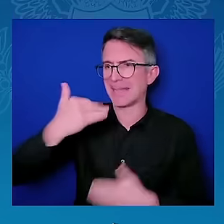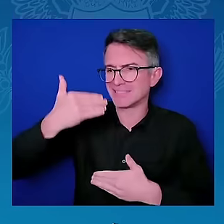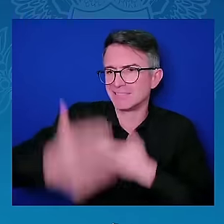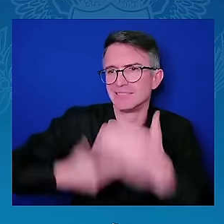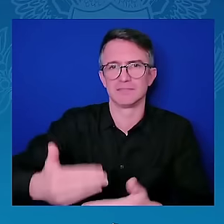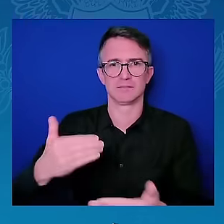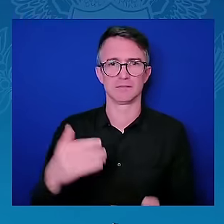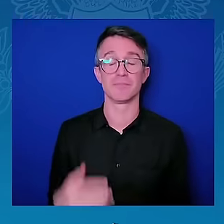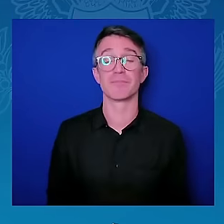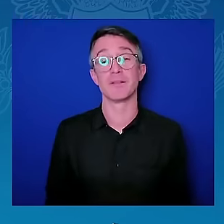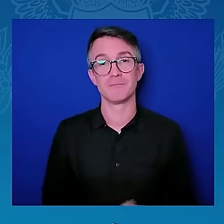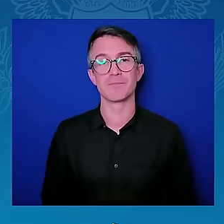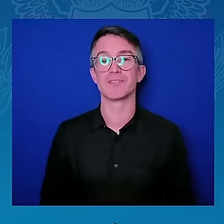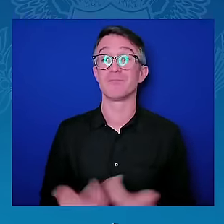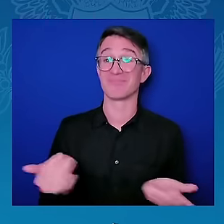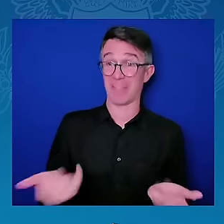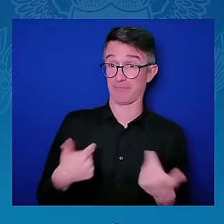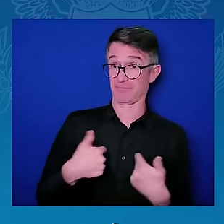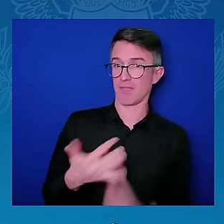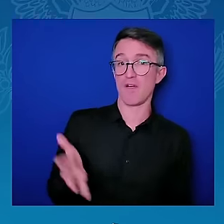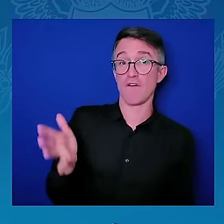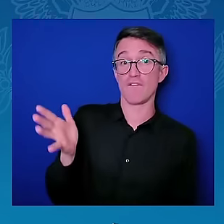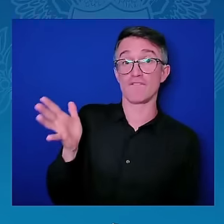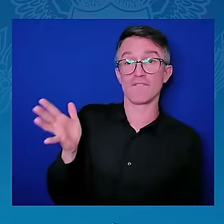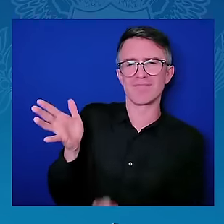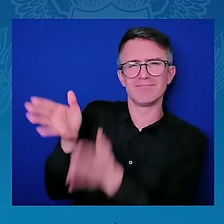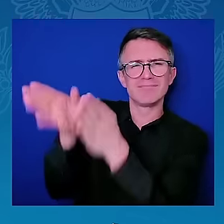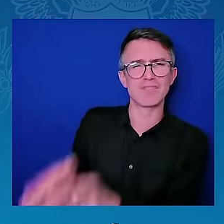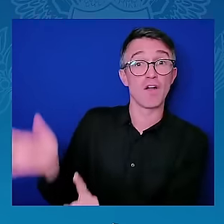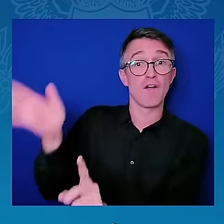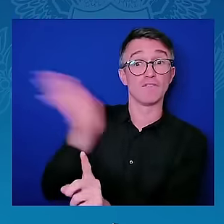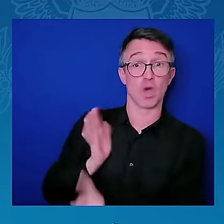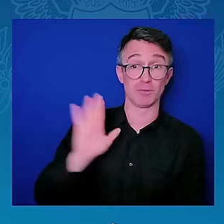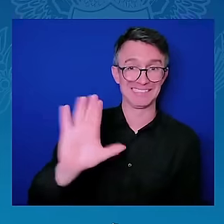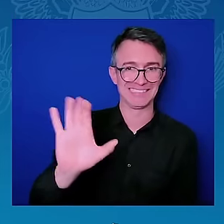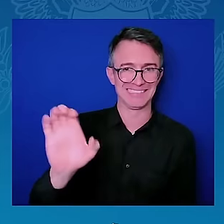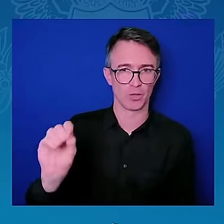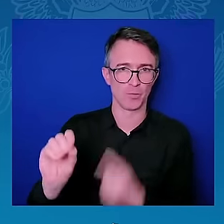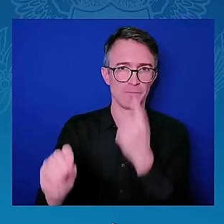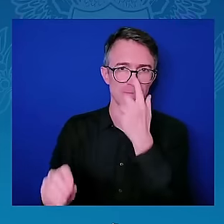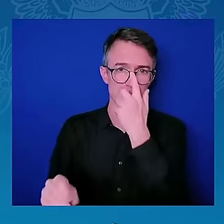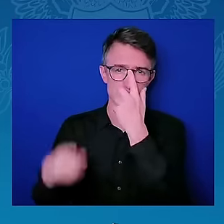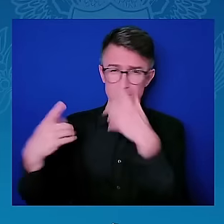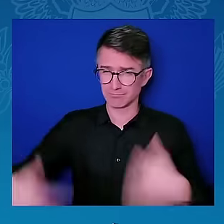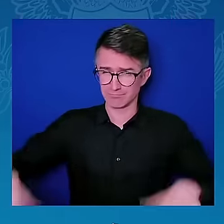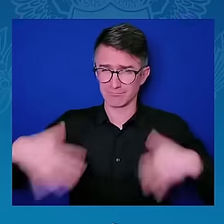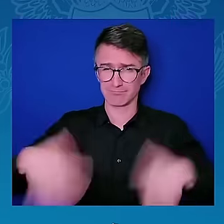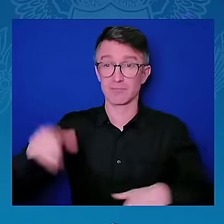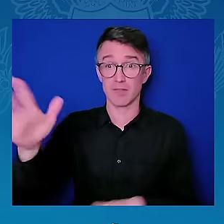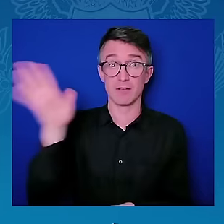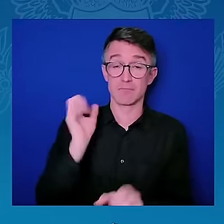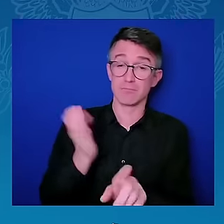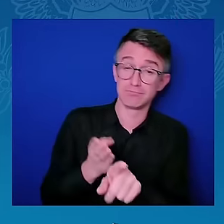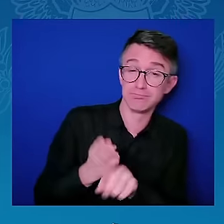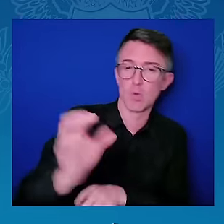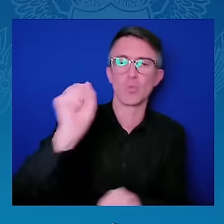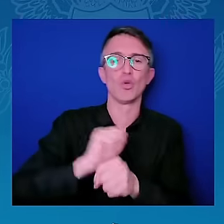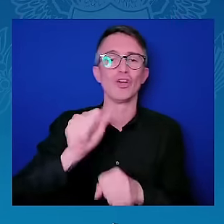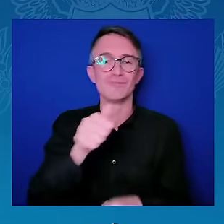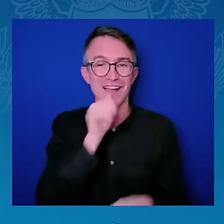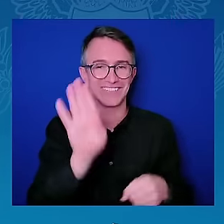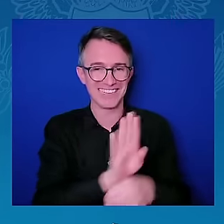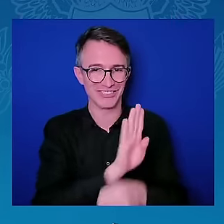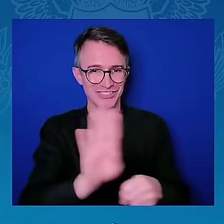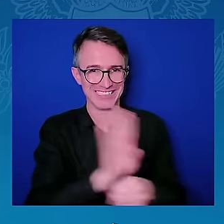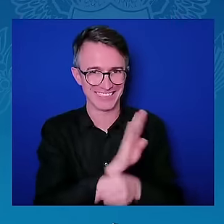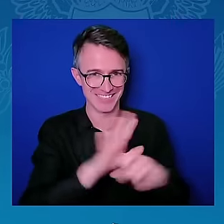experience to work for business as our envoy in Nairobi, U.S. to Kenya, Meg Whitman. And our two featured guests